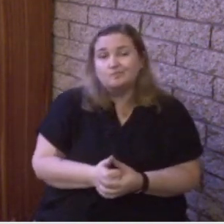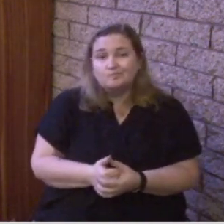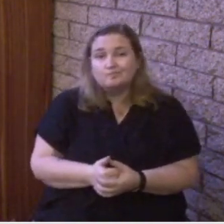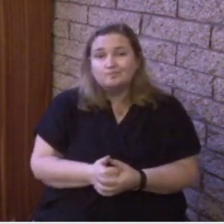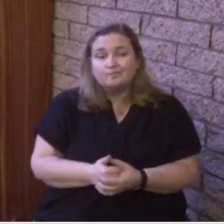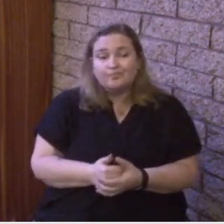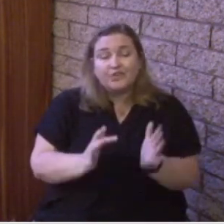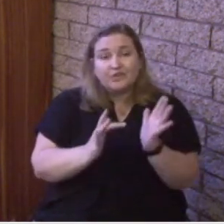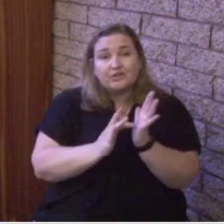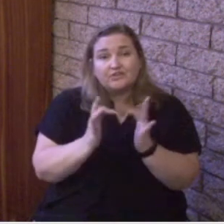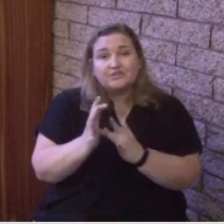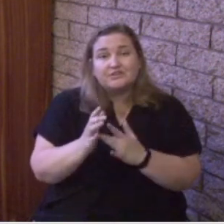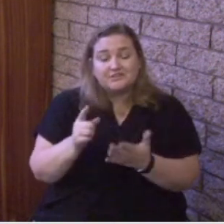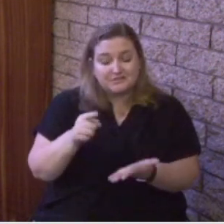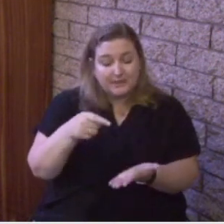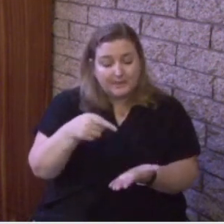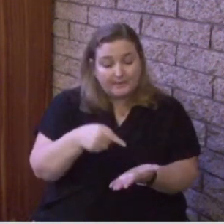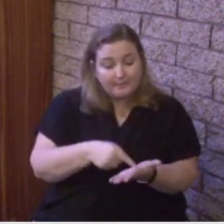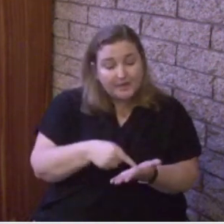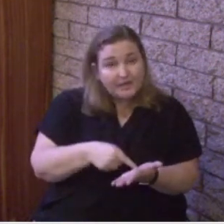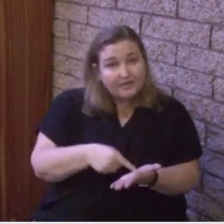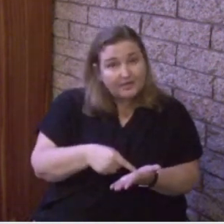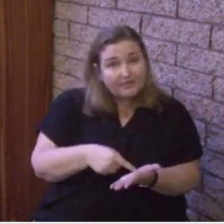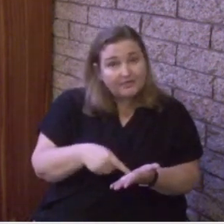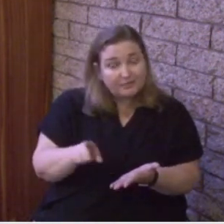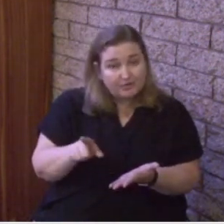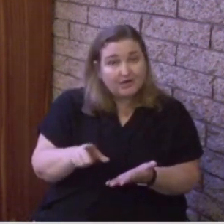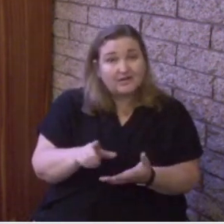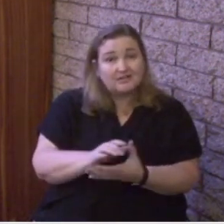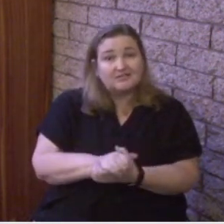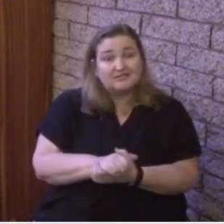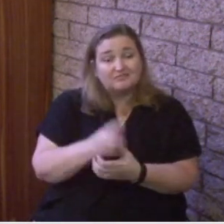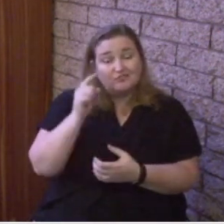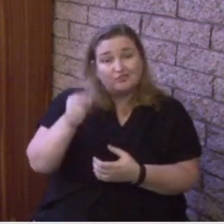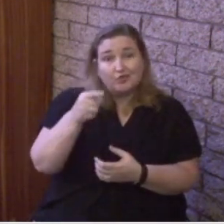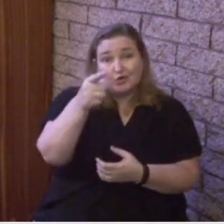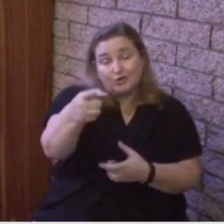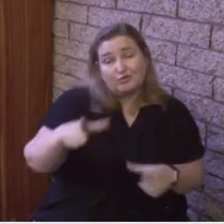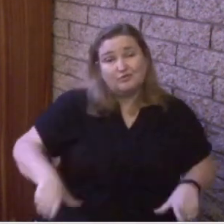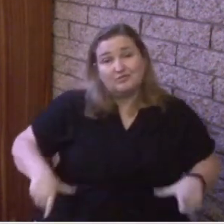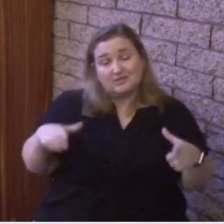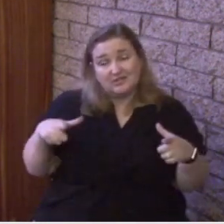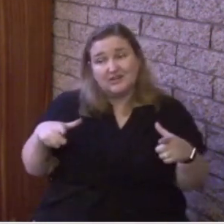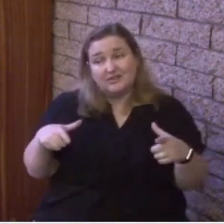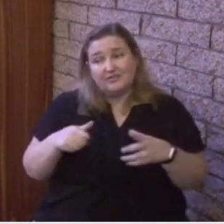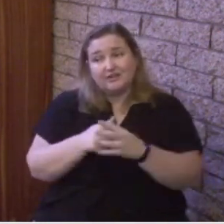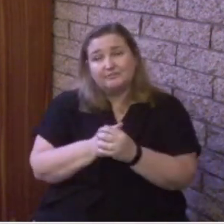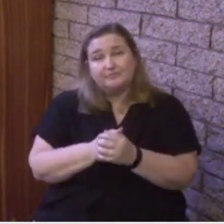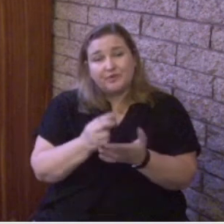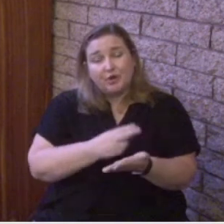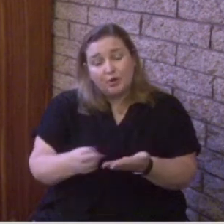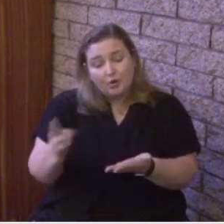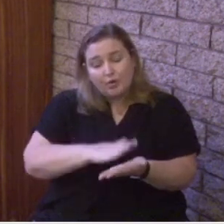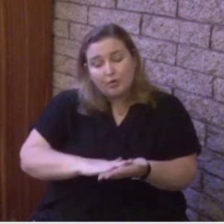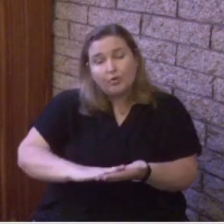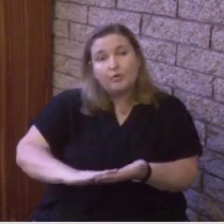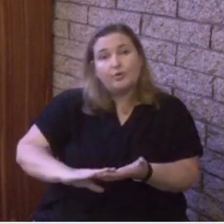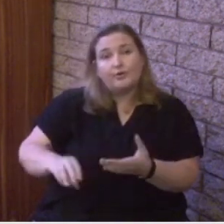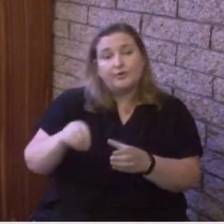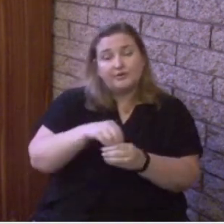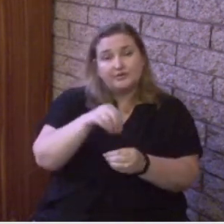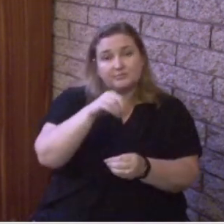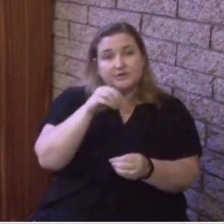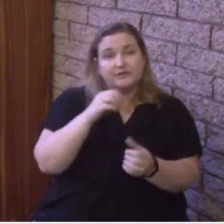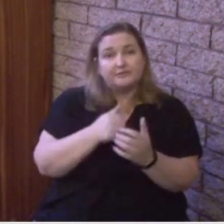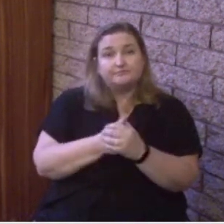Jesus paid the price for you to live this way. and the Holy Spirit right now and